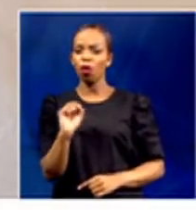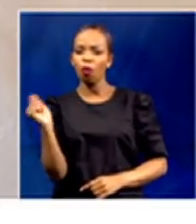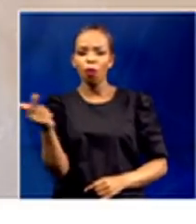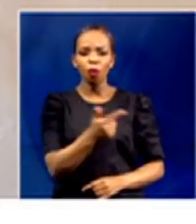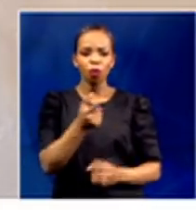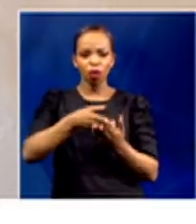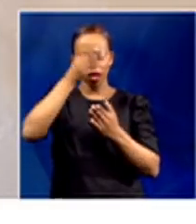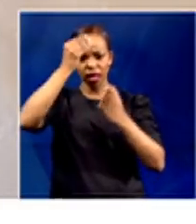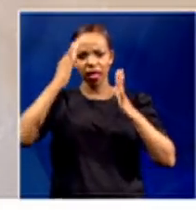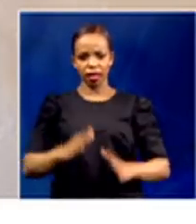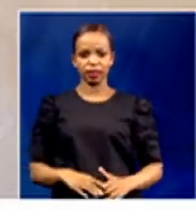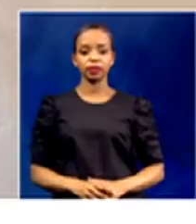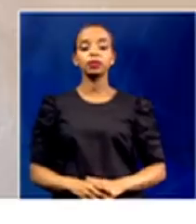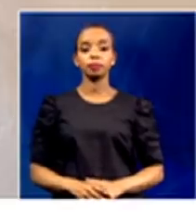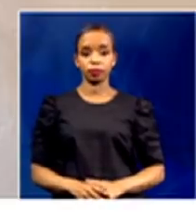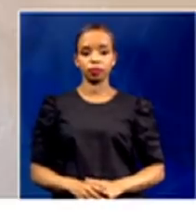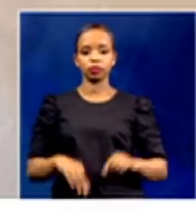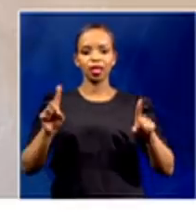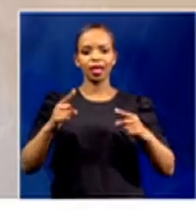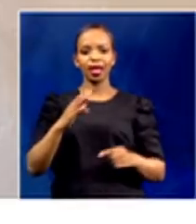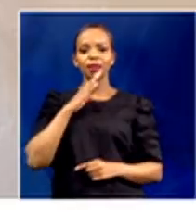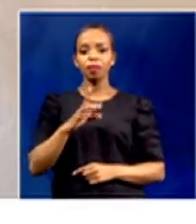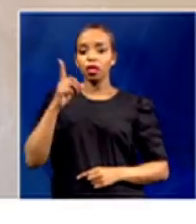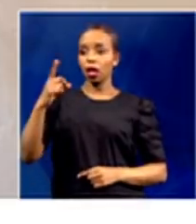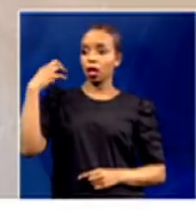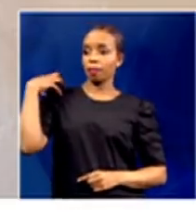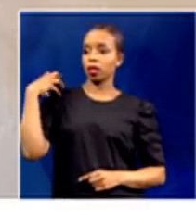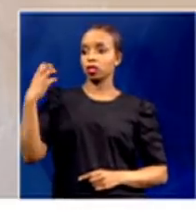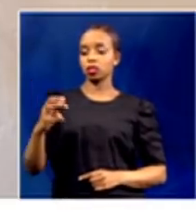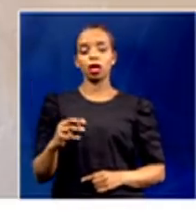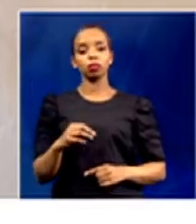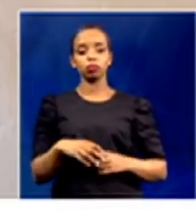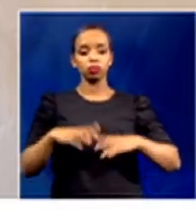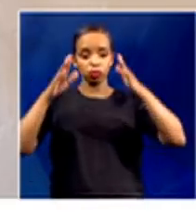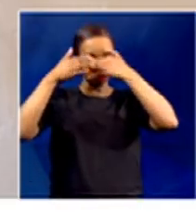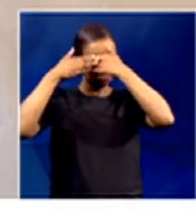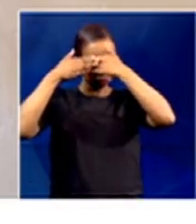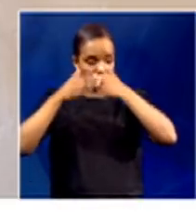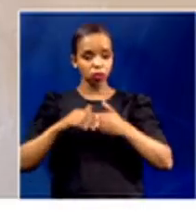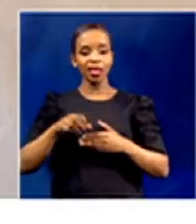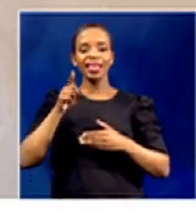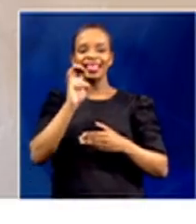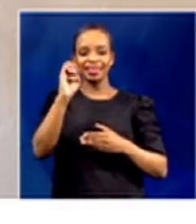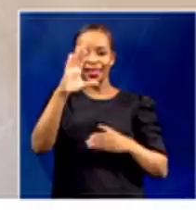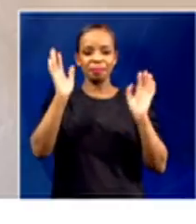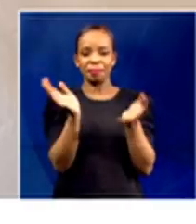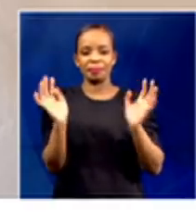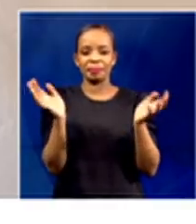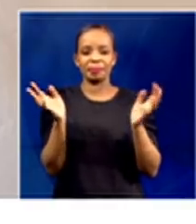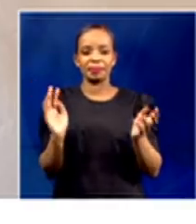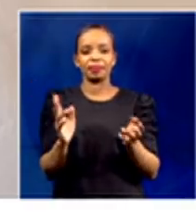the minister closes her eyes to a fact that more than 300,000 learners in the Eastern Cape, just in the Eastern Cape alone,